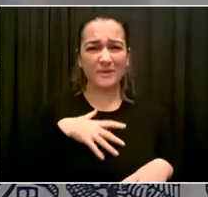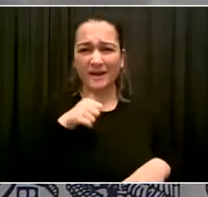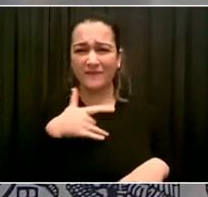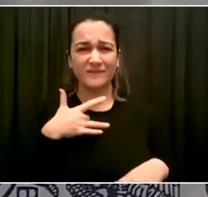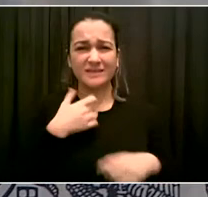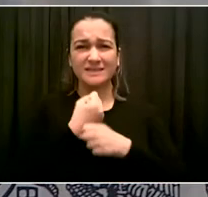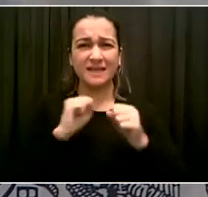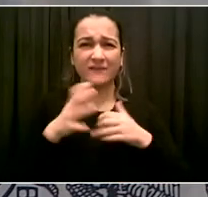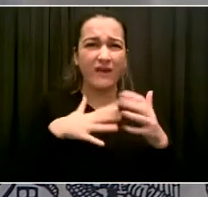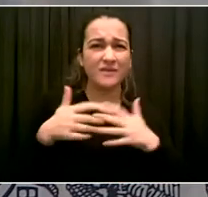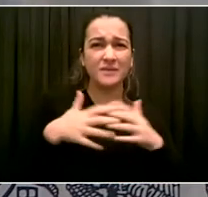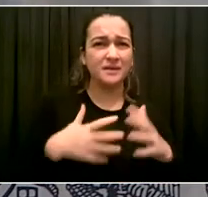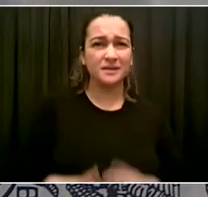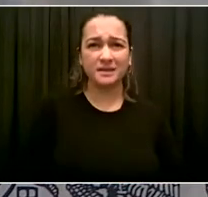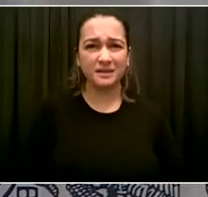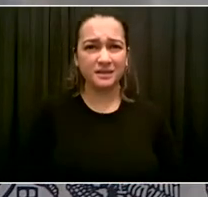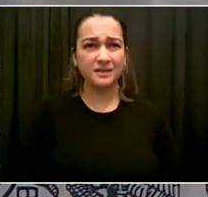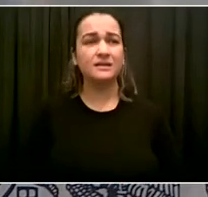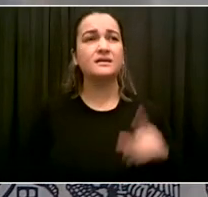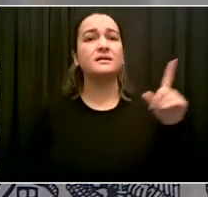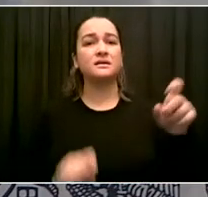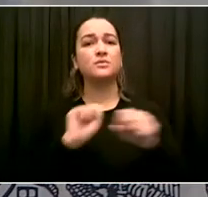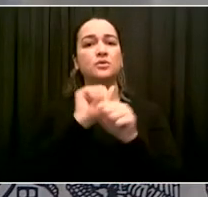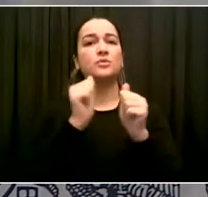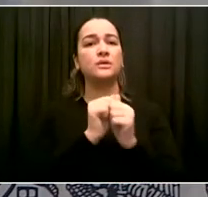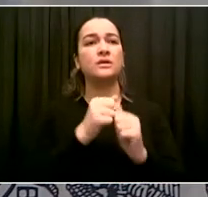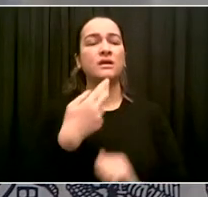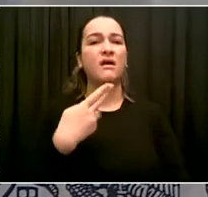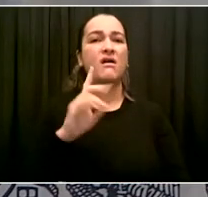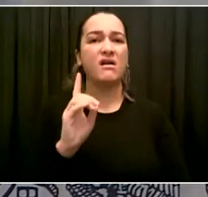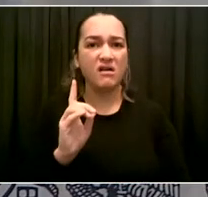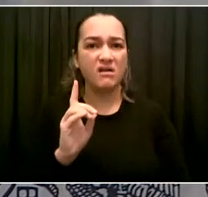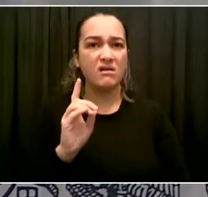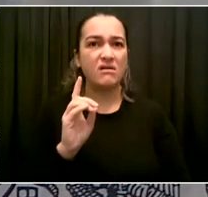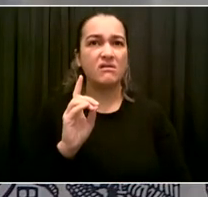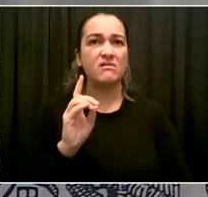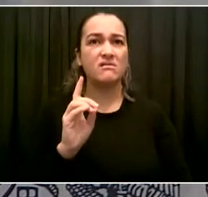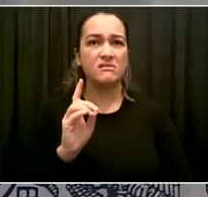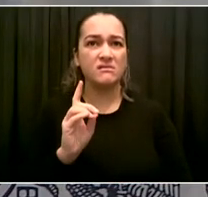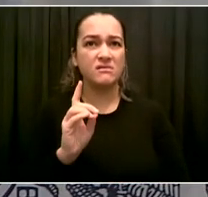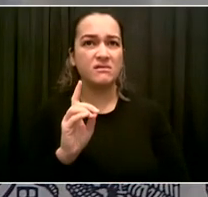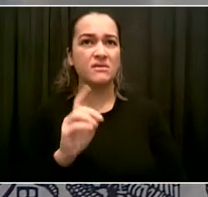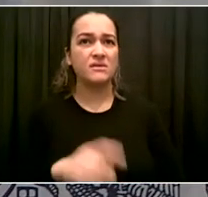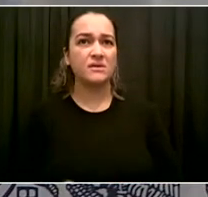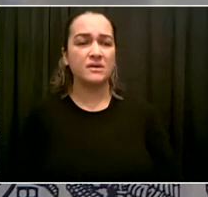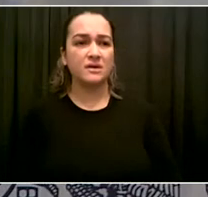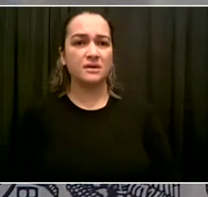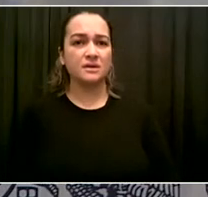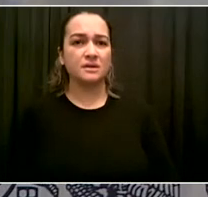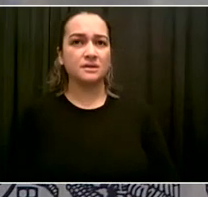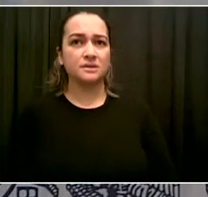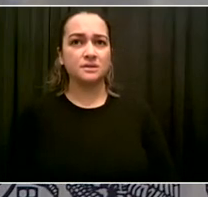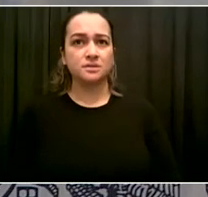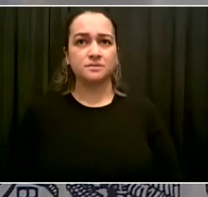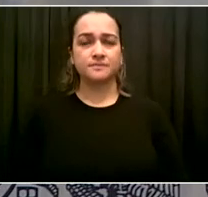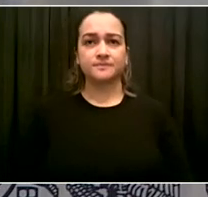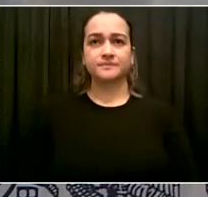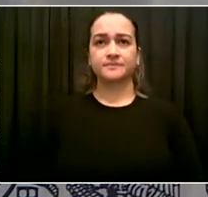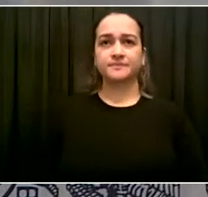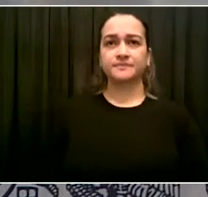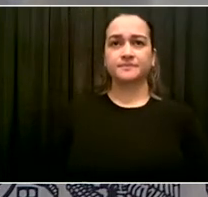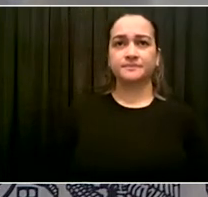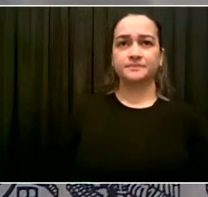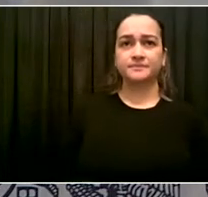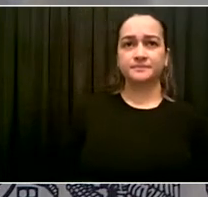So I don't think it's applicable. I think it's a very different situation to what we've seen reported now. Karen and I